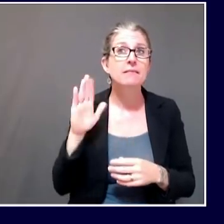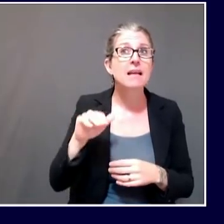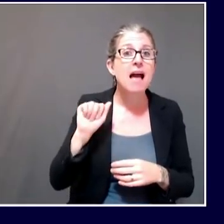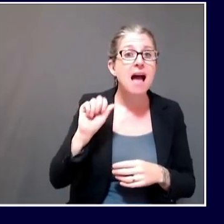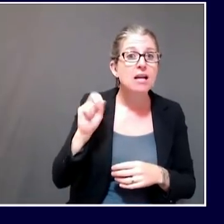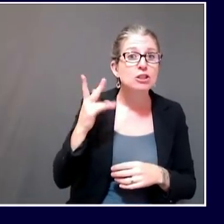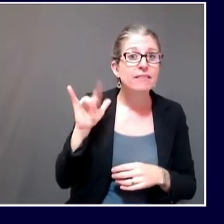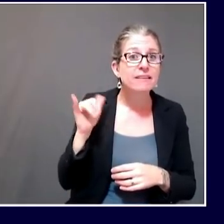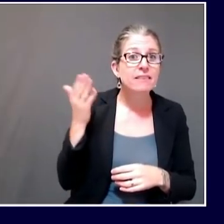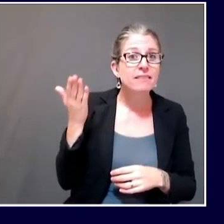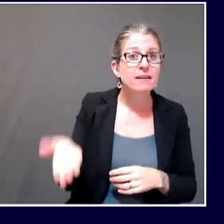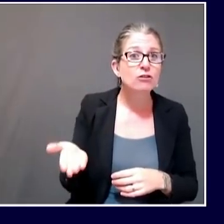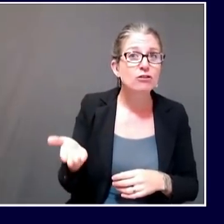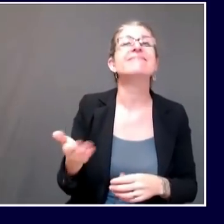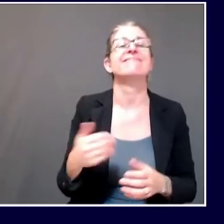Hi, Dr. Shaw. Can you hear me now? Yep, go ahead.